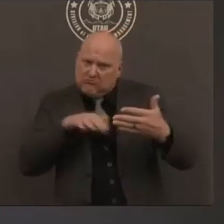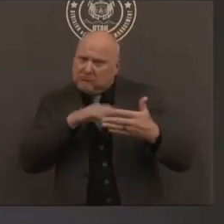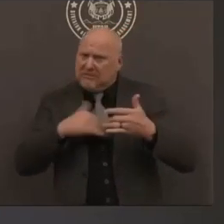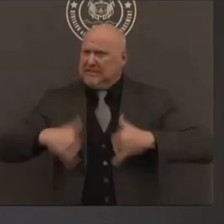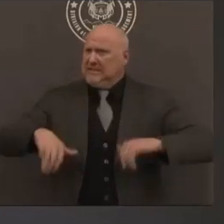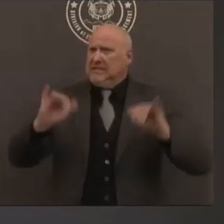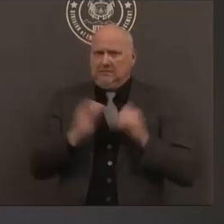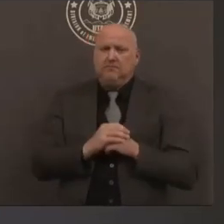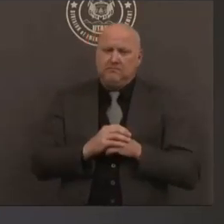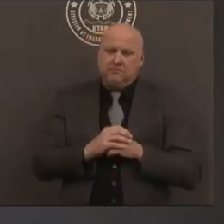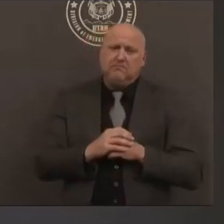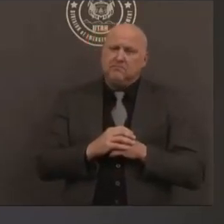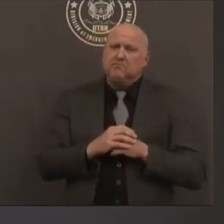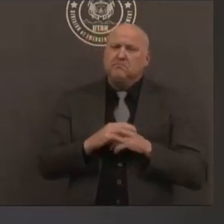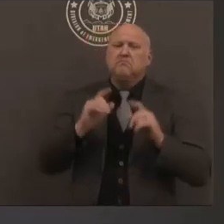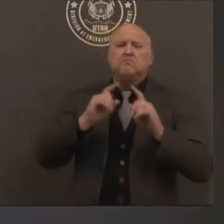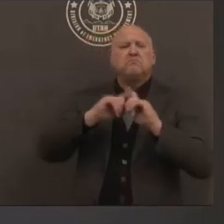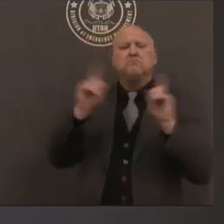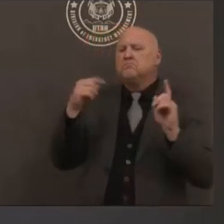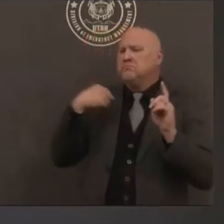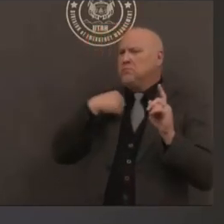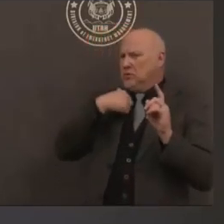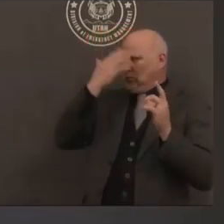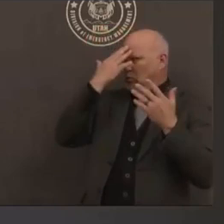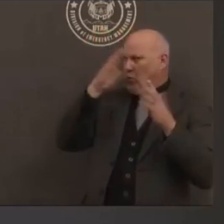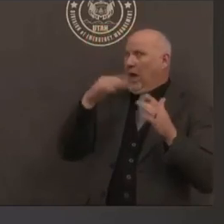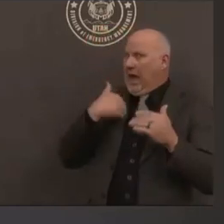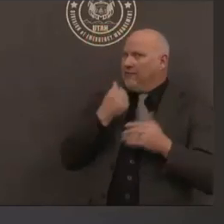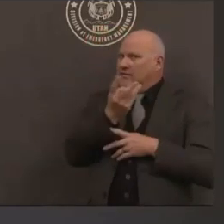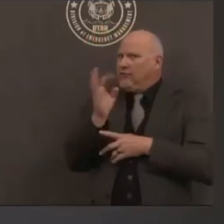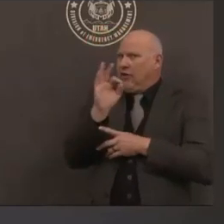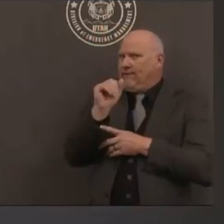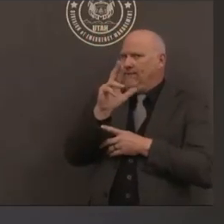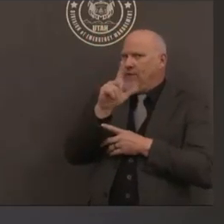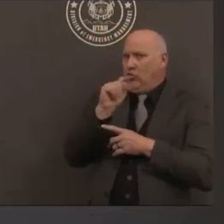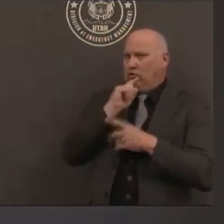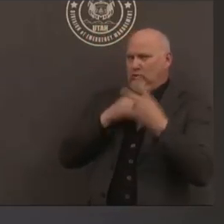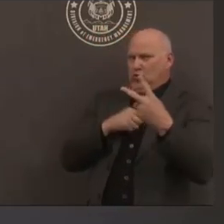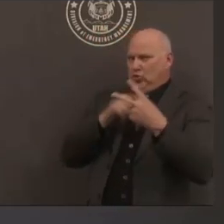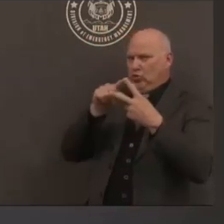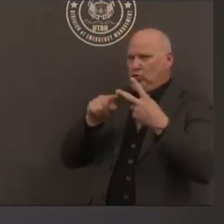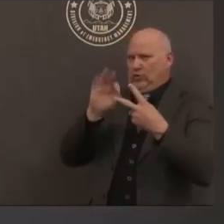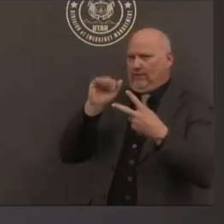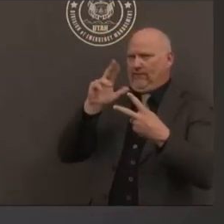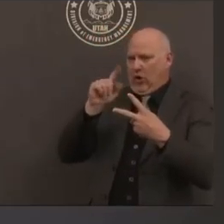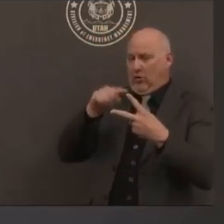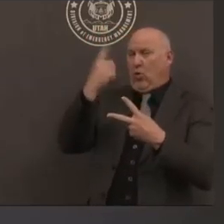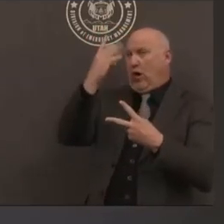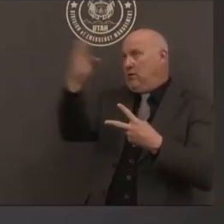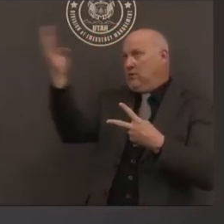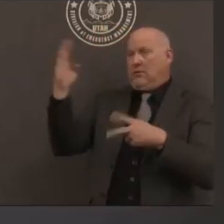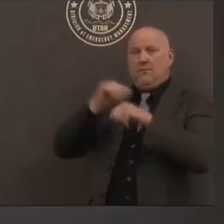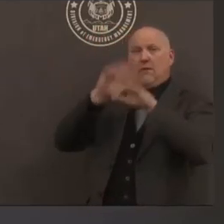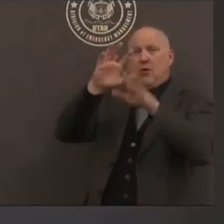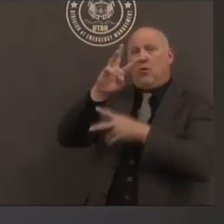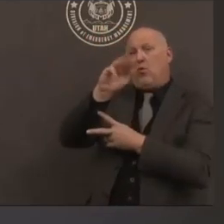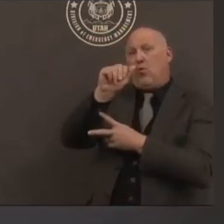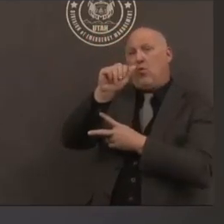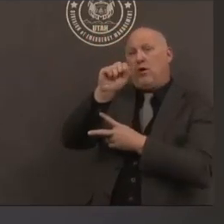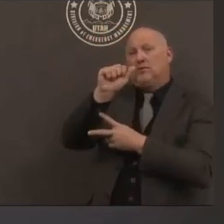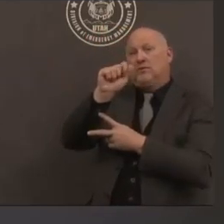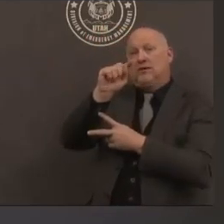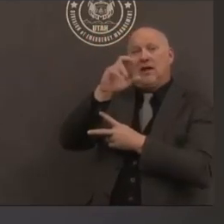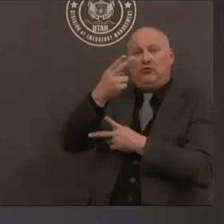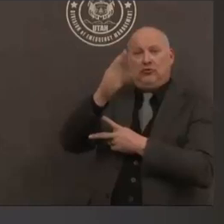occurring on right now because we do have the wasatch fault uh that most of us are very familiar with that runs from malad idaho down to